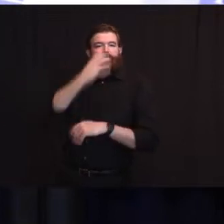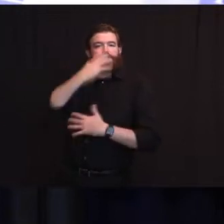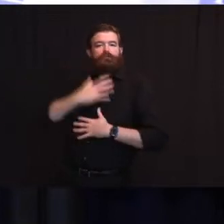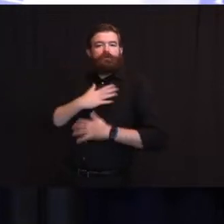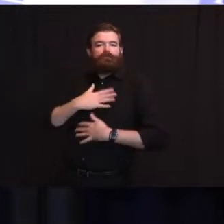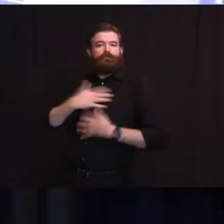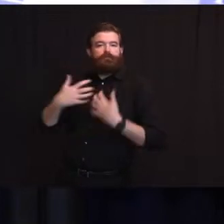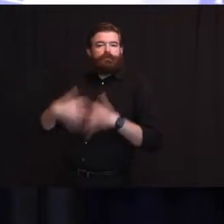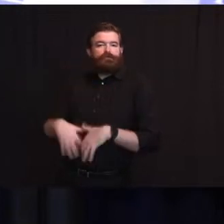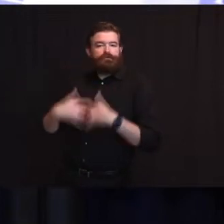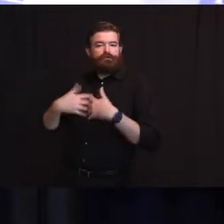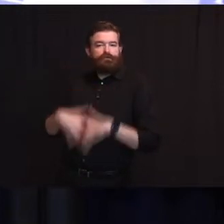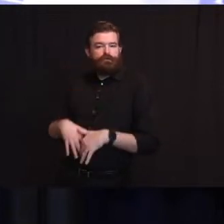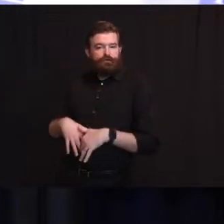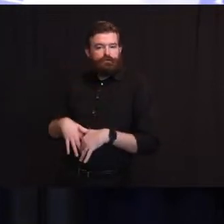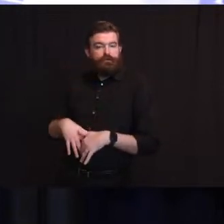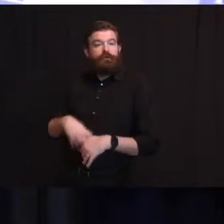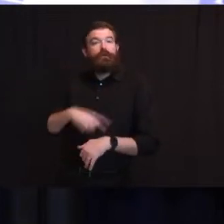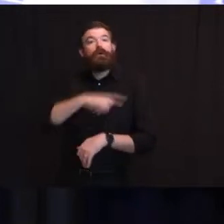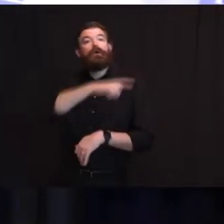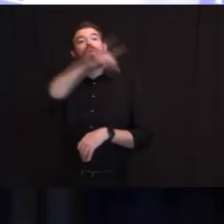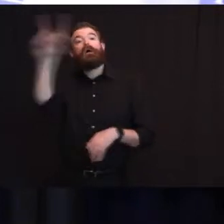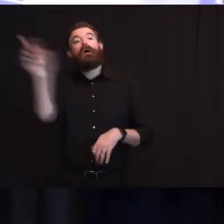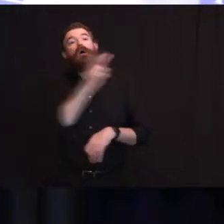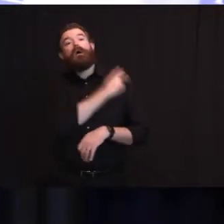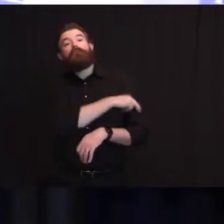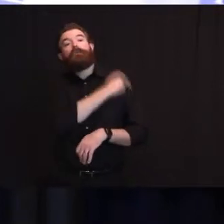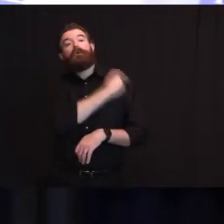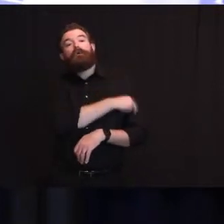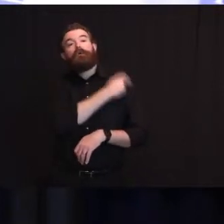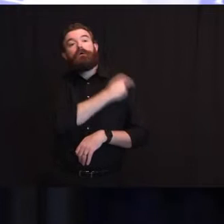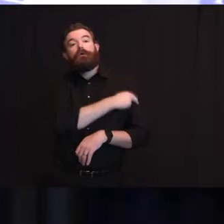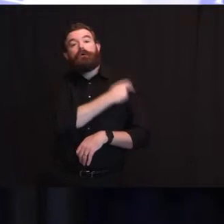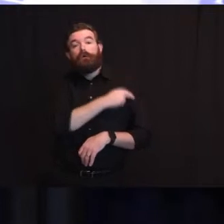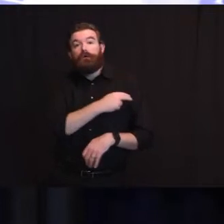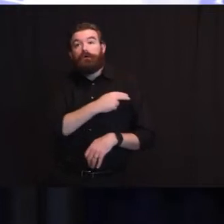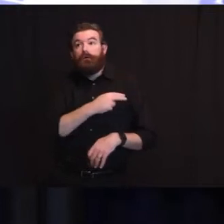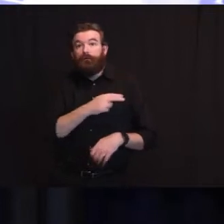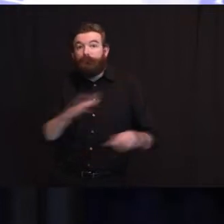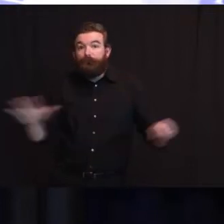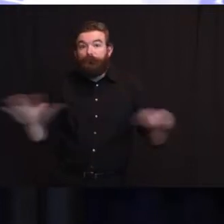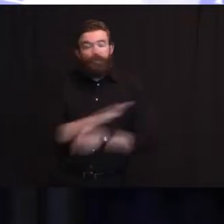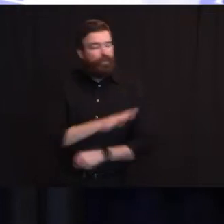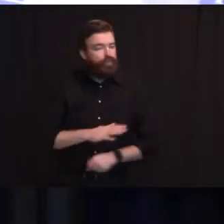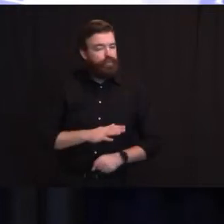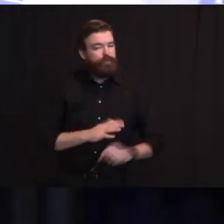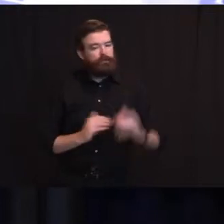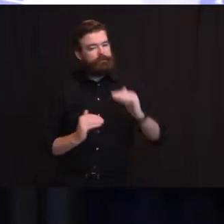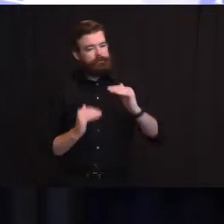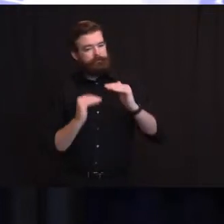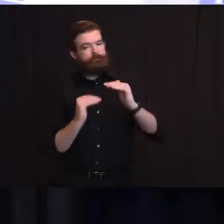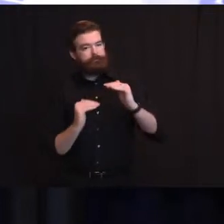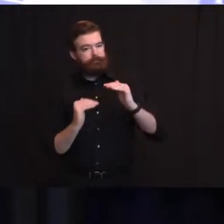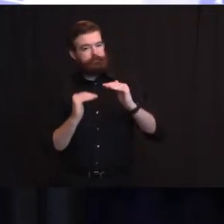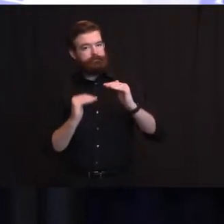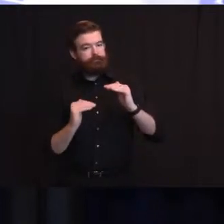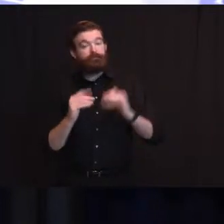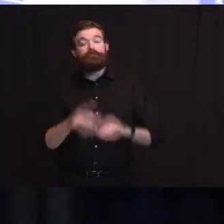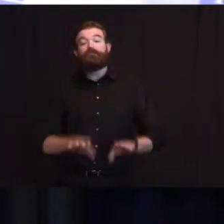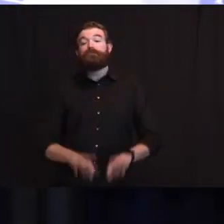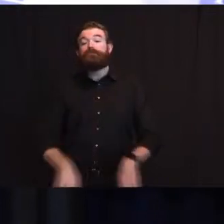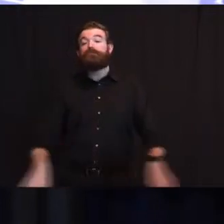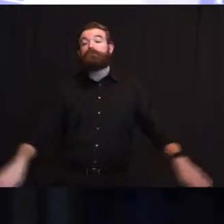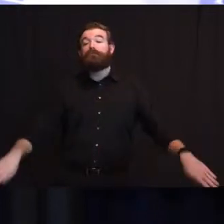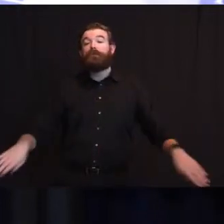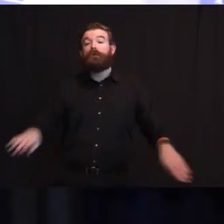status last evening. There have been no new reports of multisystem inflammatory syndrome in children. There are